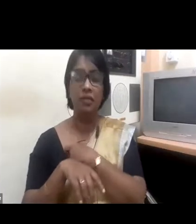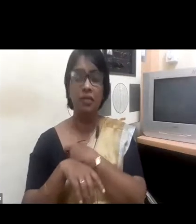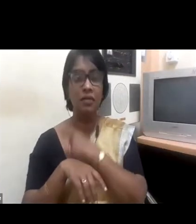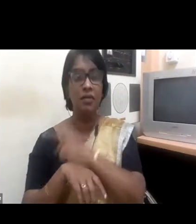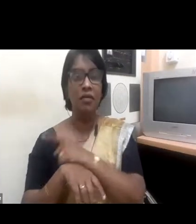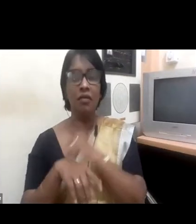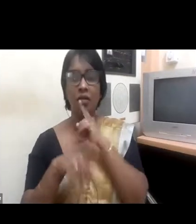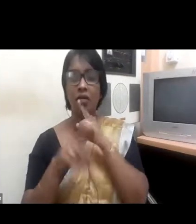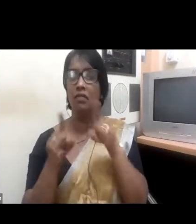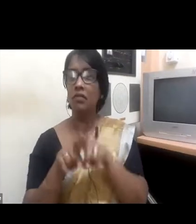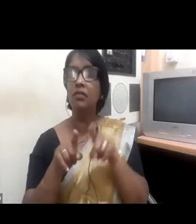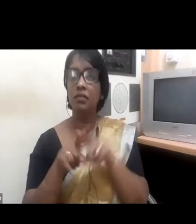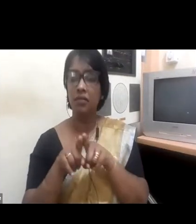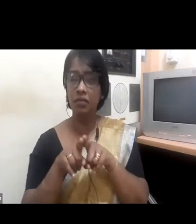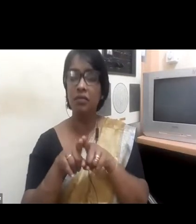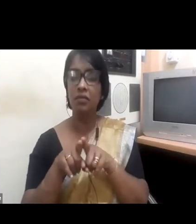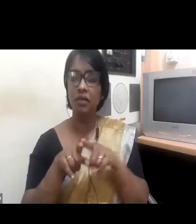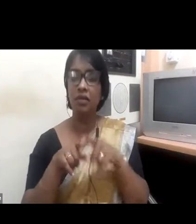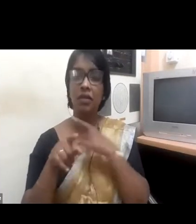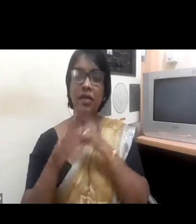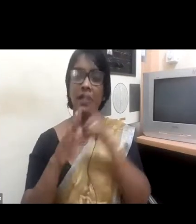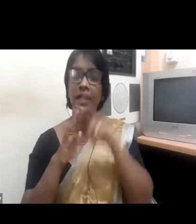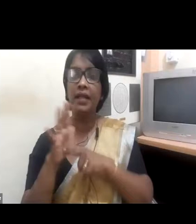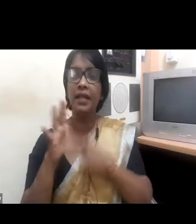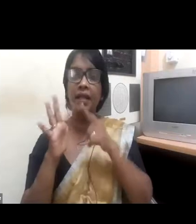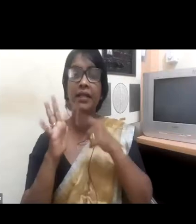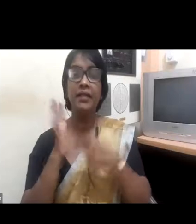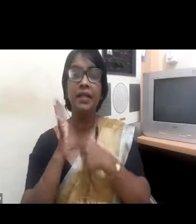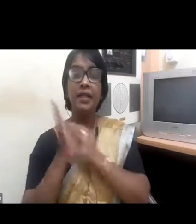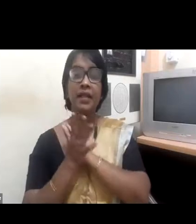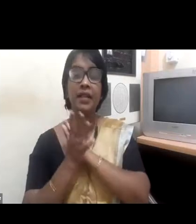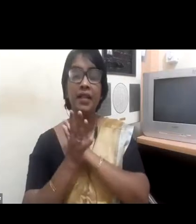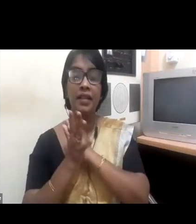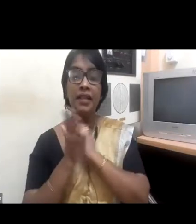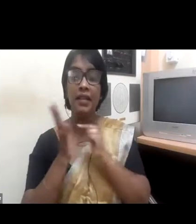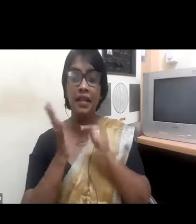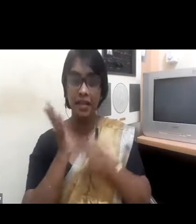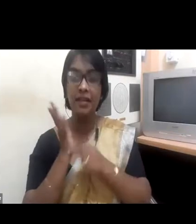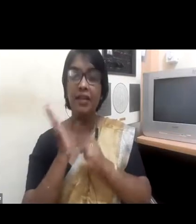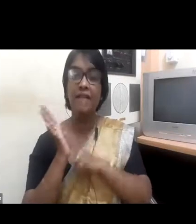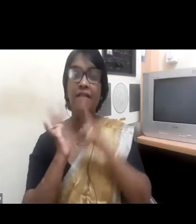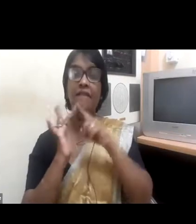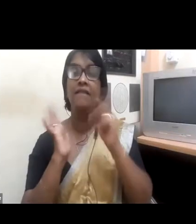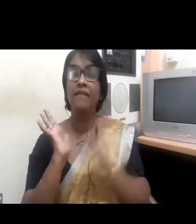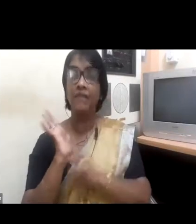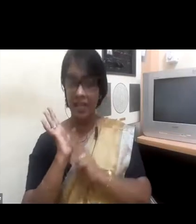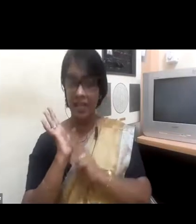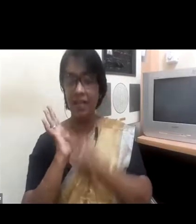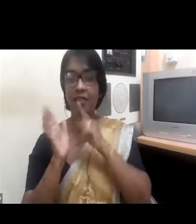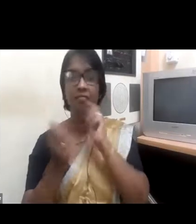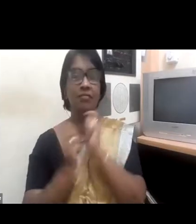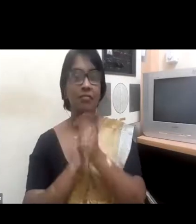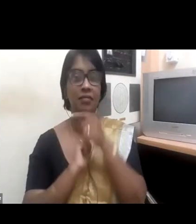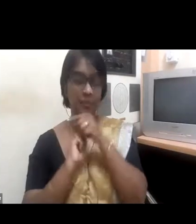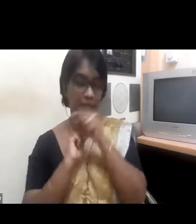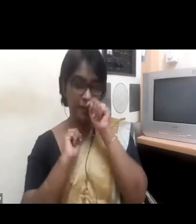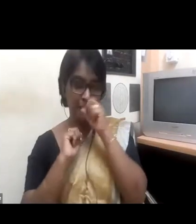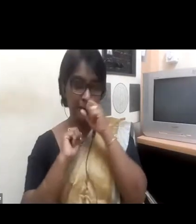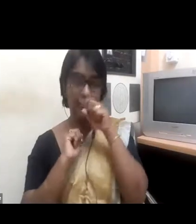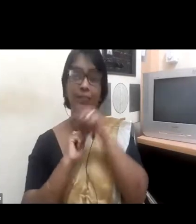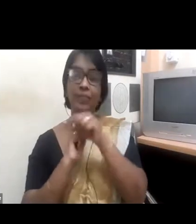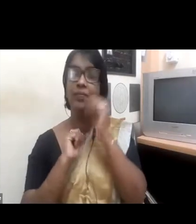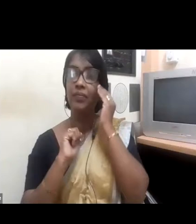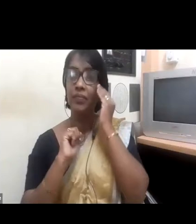from one female to another. we now have, we actually had six female general managers to have